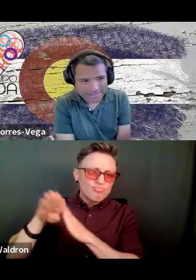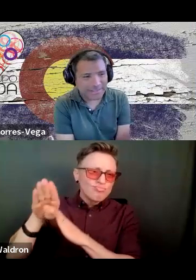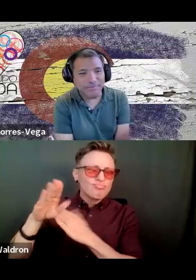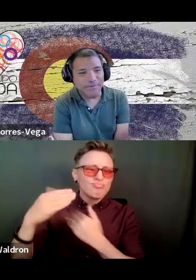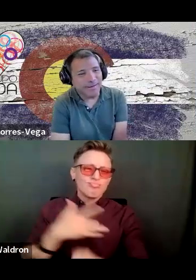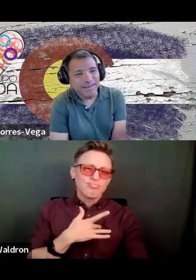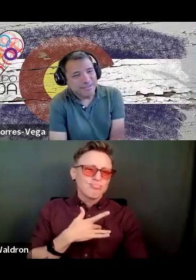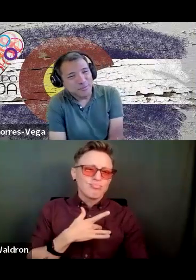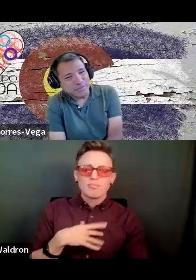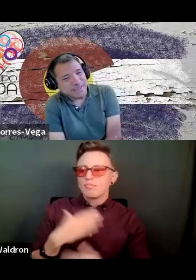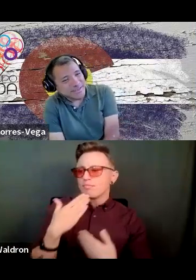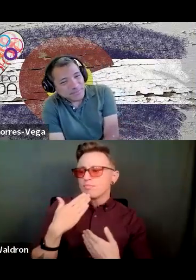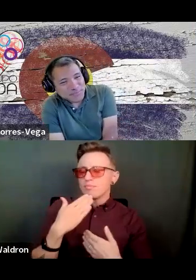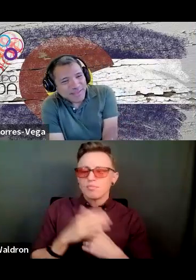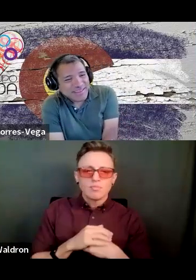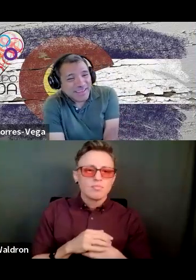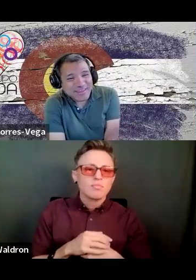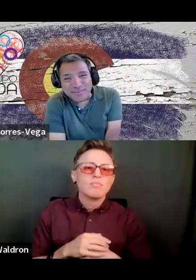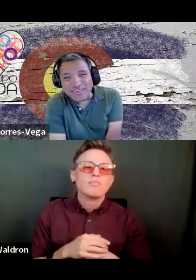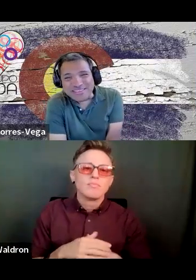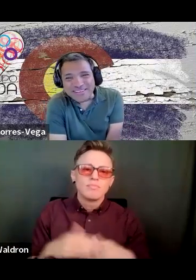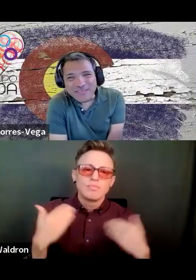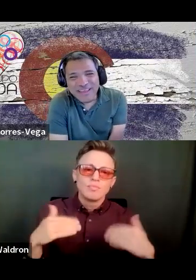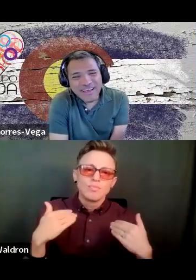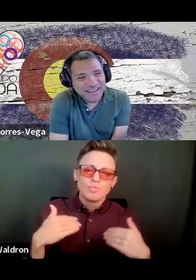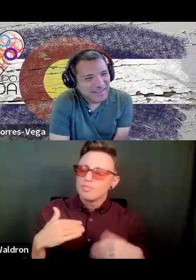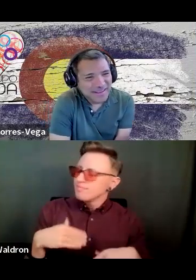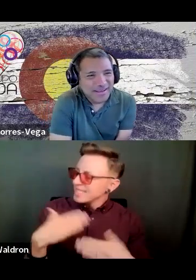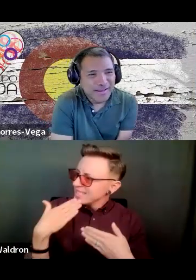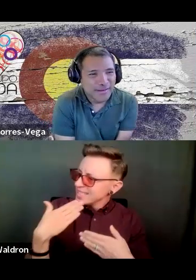As I said before, superstar. Thank you so much.